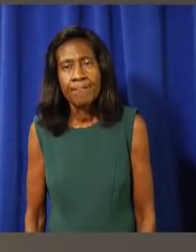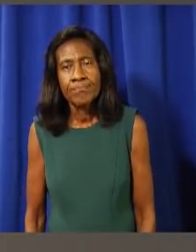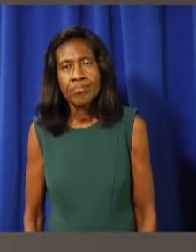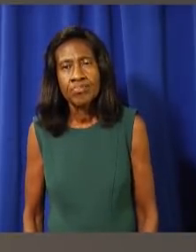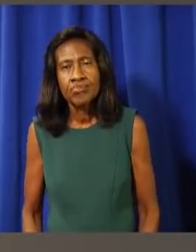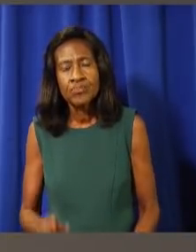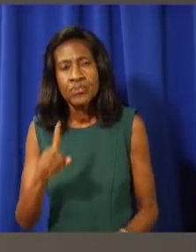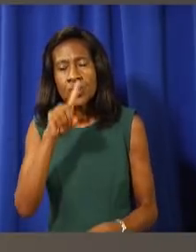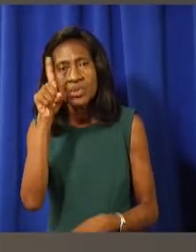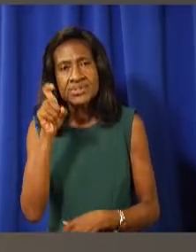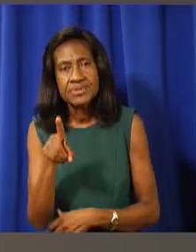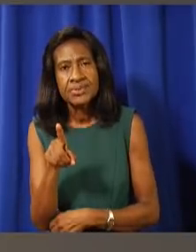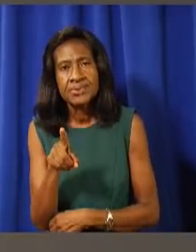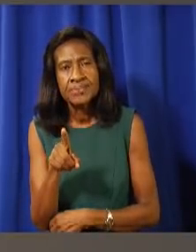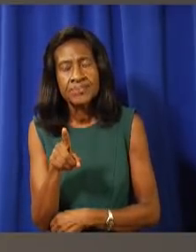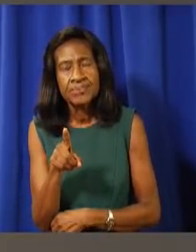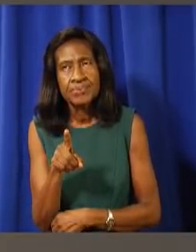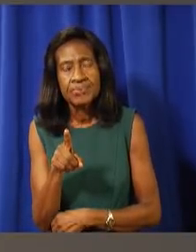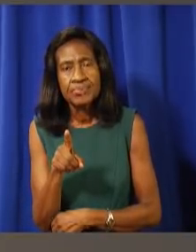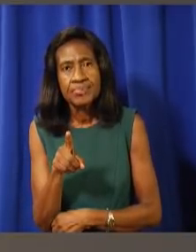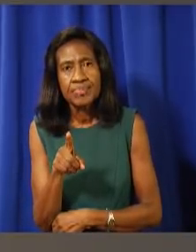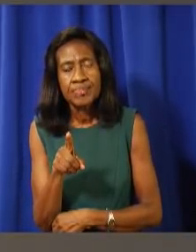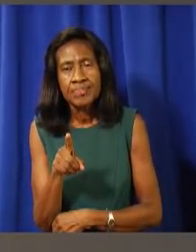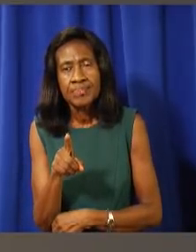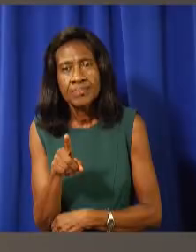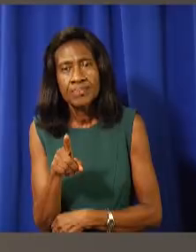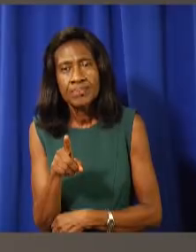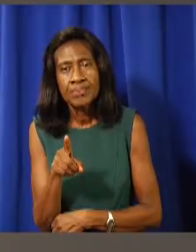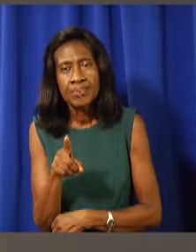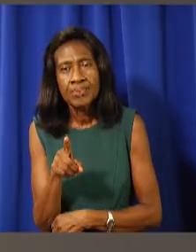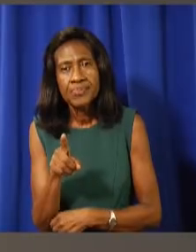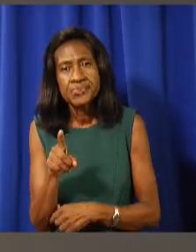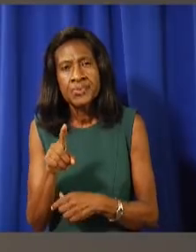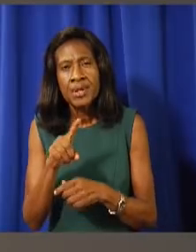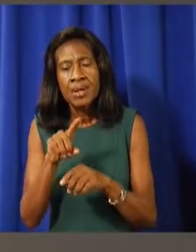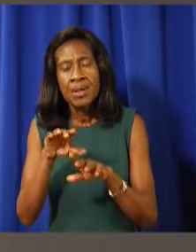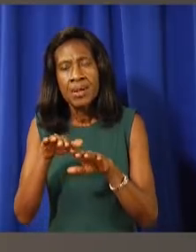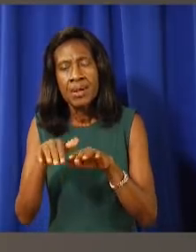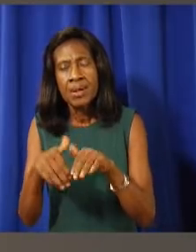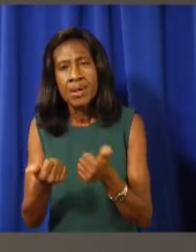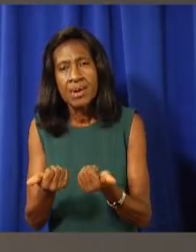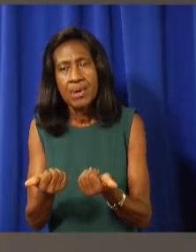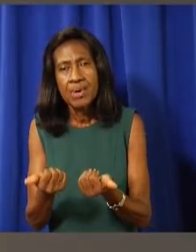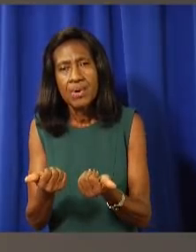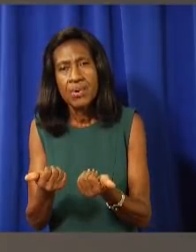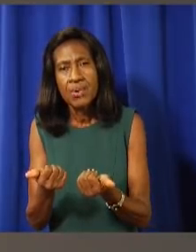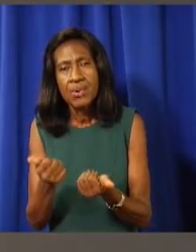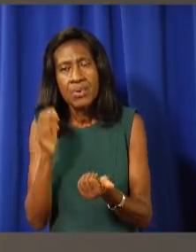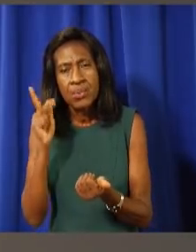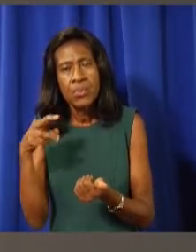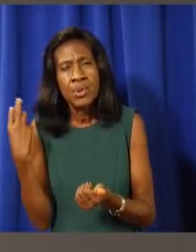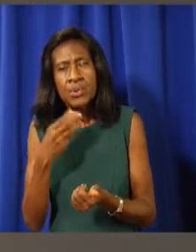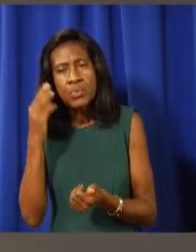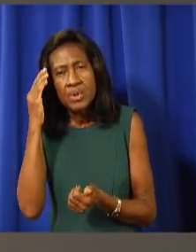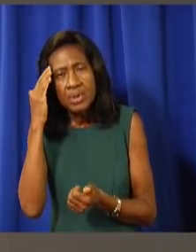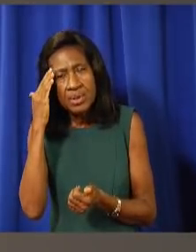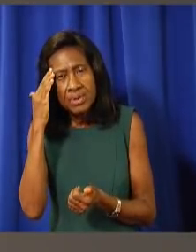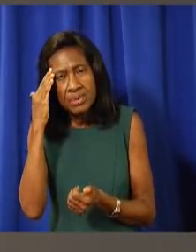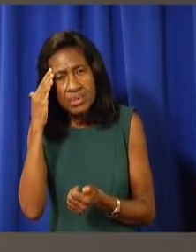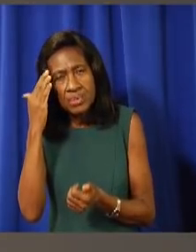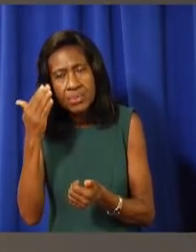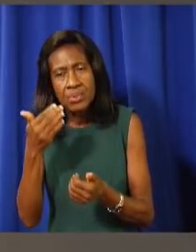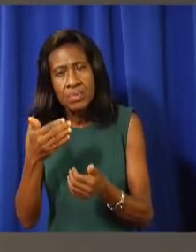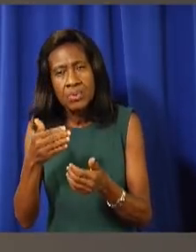One of the first questions I have has to do with us, how we're going to know between now and the potential next